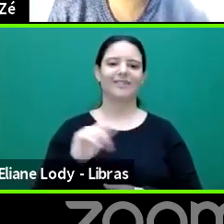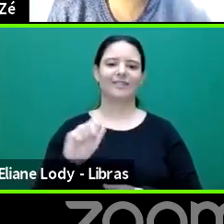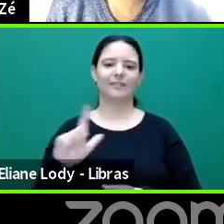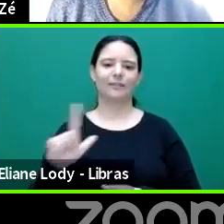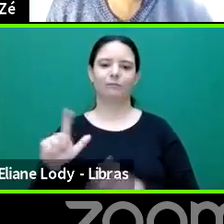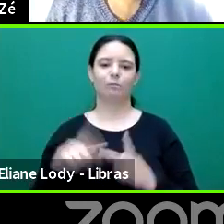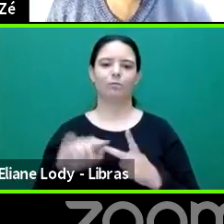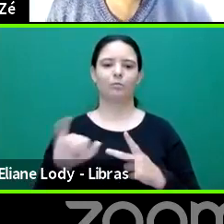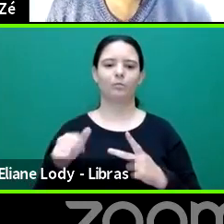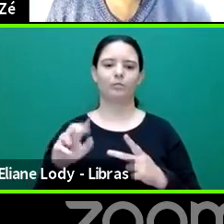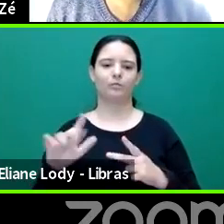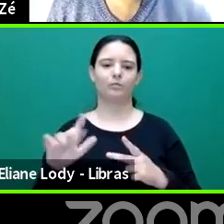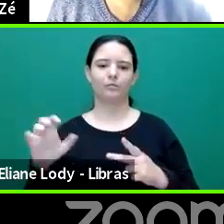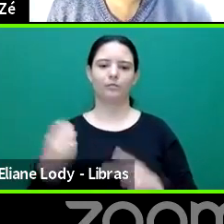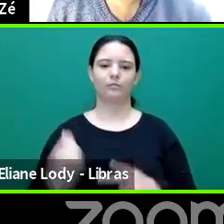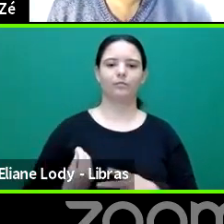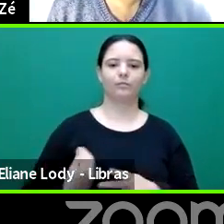with us.